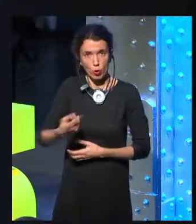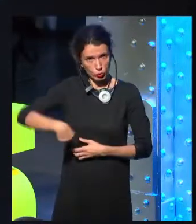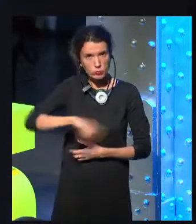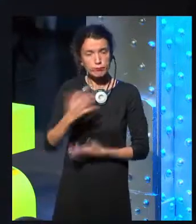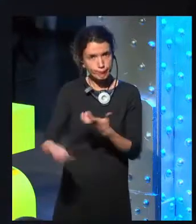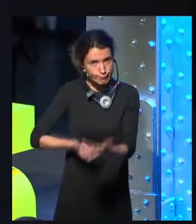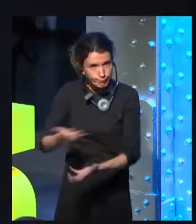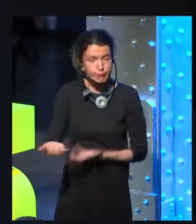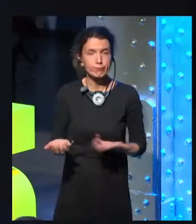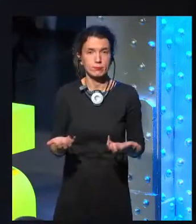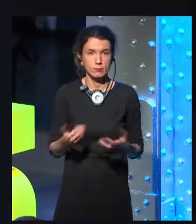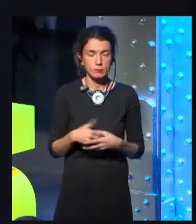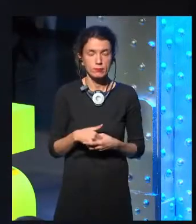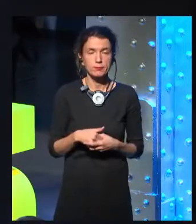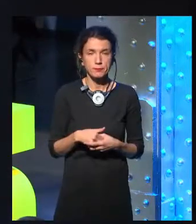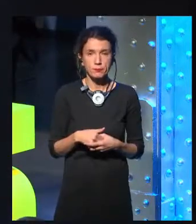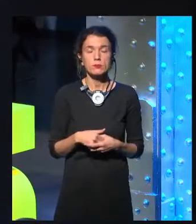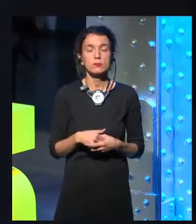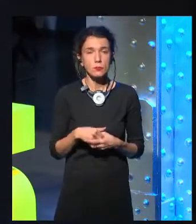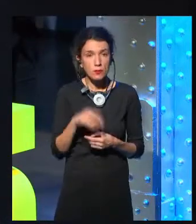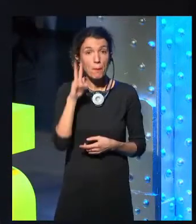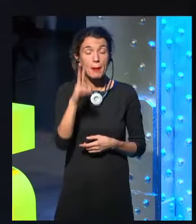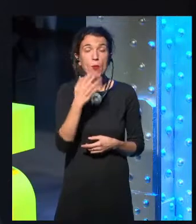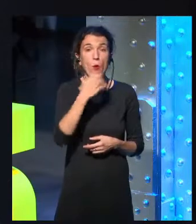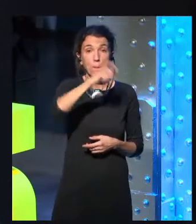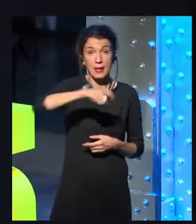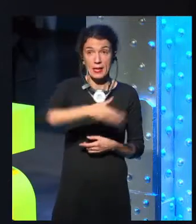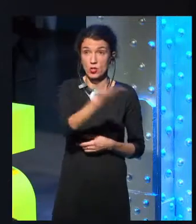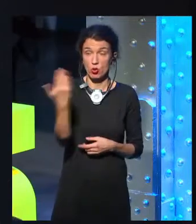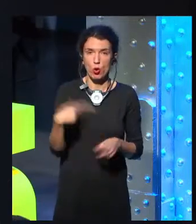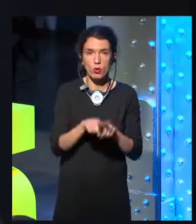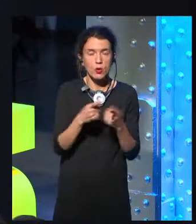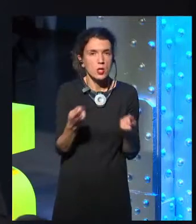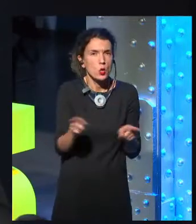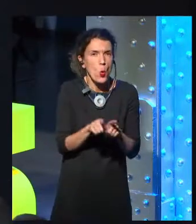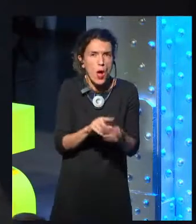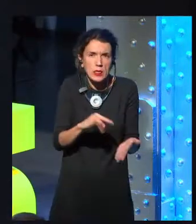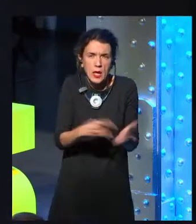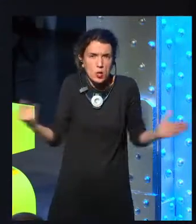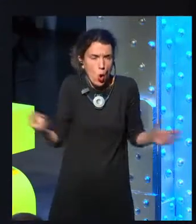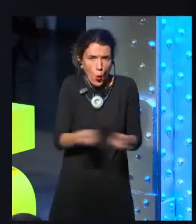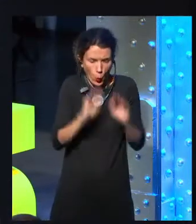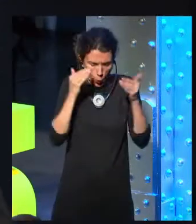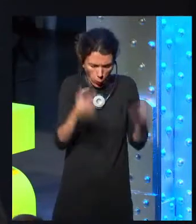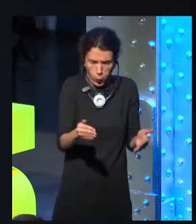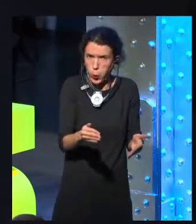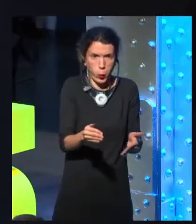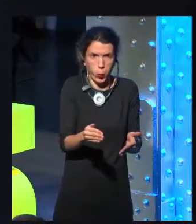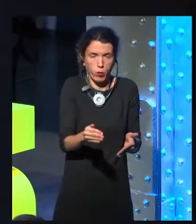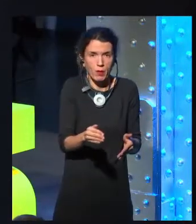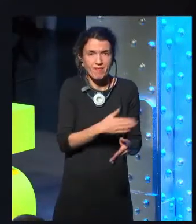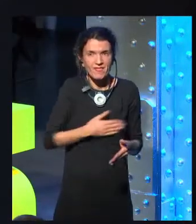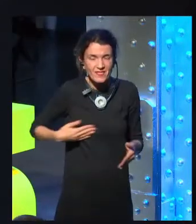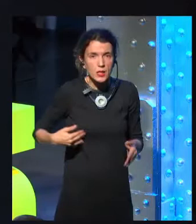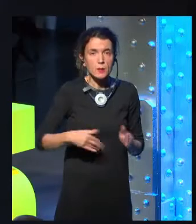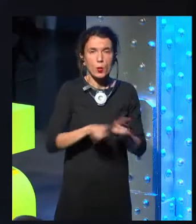When you look at people who are super technological, when they take a break, they go to nature. They go to a place where there's humans. I don't want